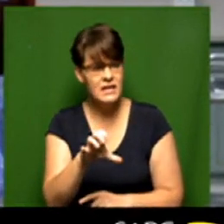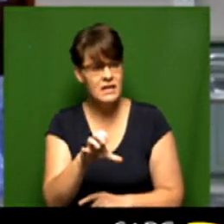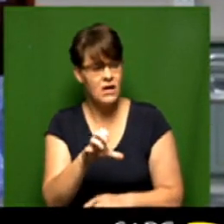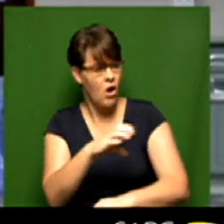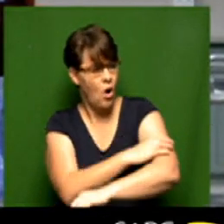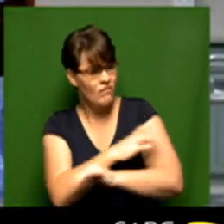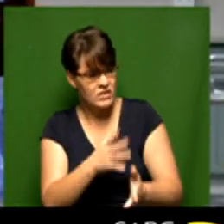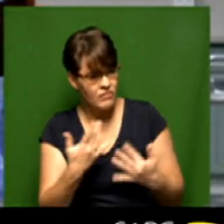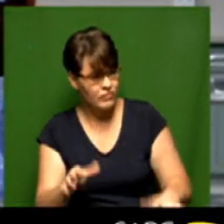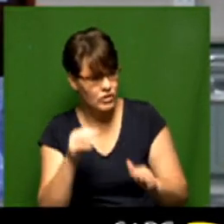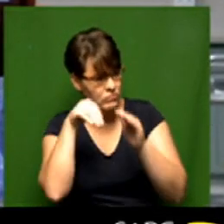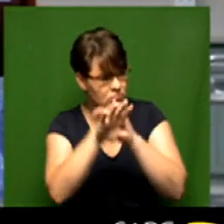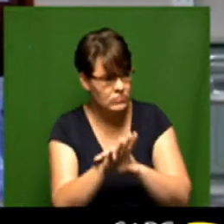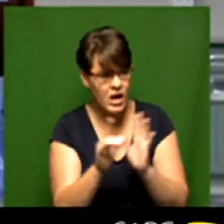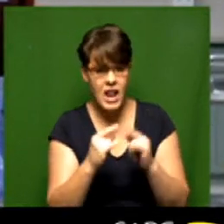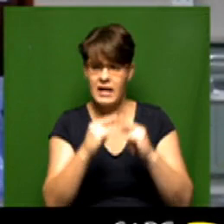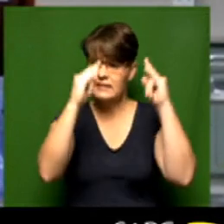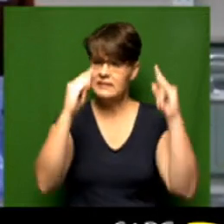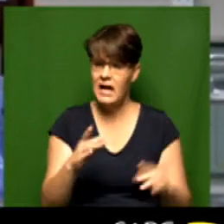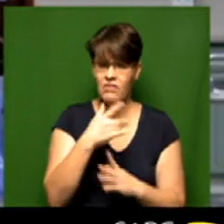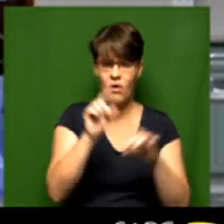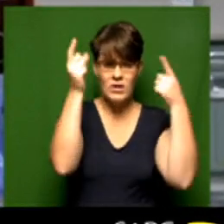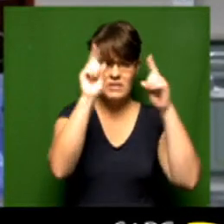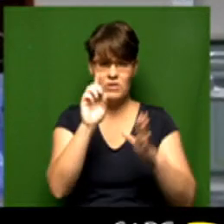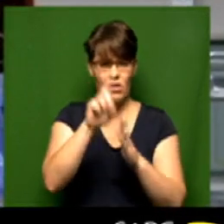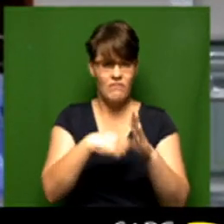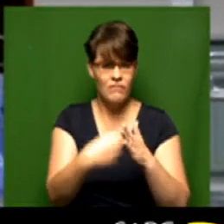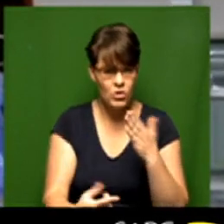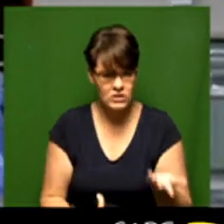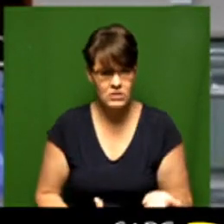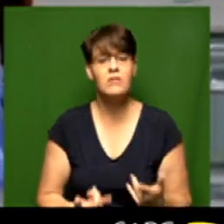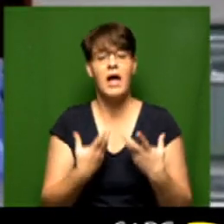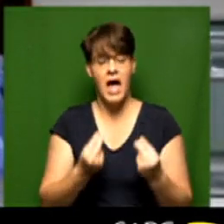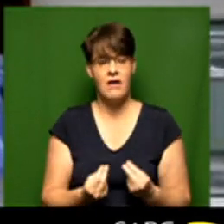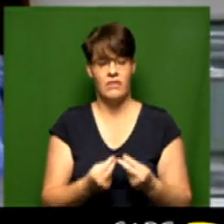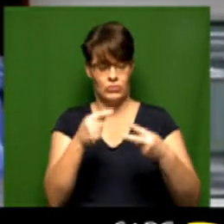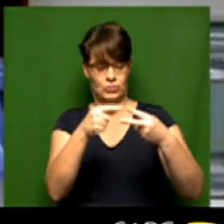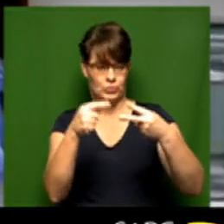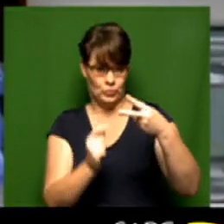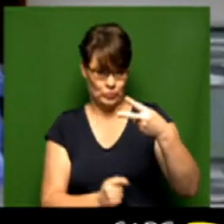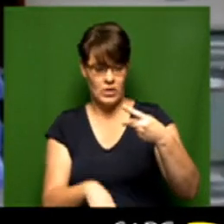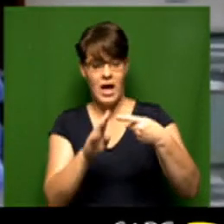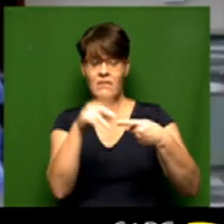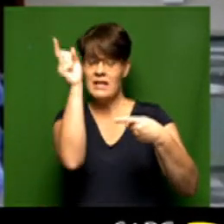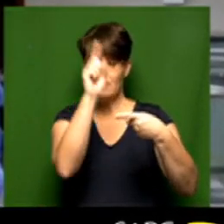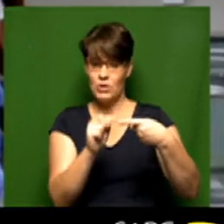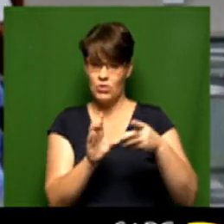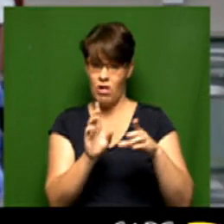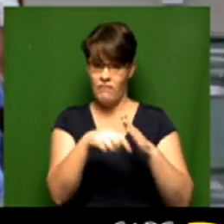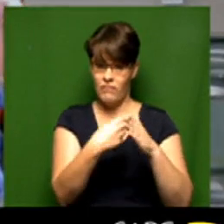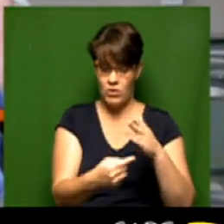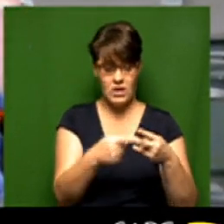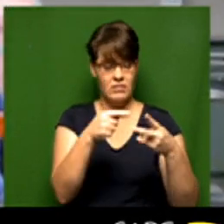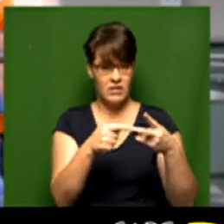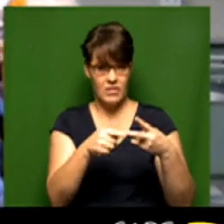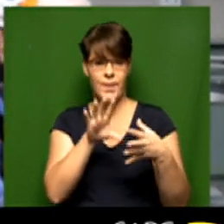officers gone out and erected any tents for those special votes like you said there is two categories there's the special votes and then they